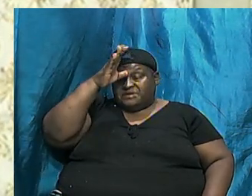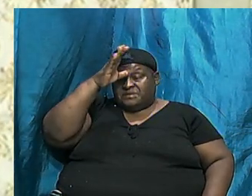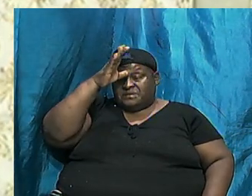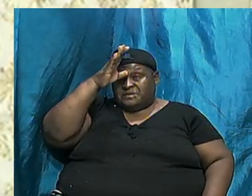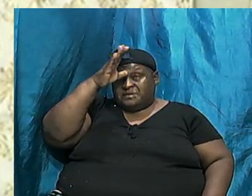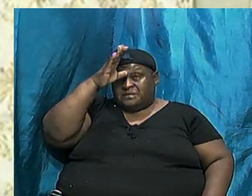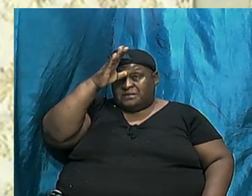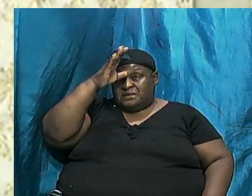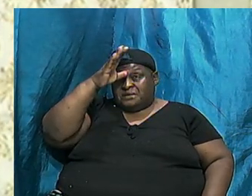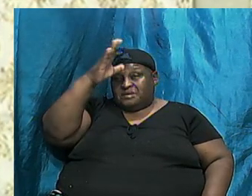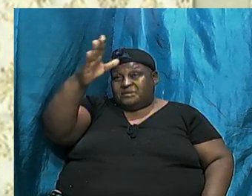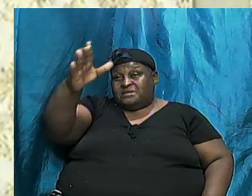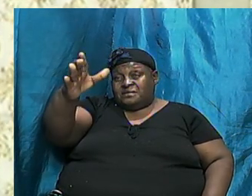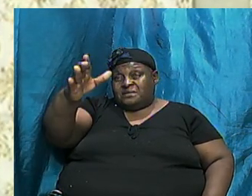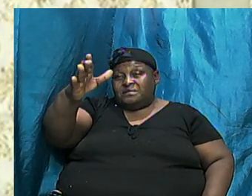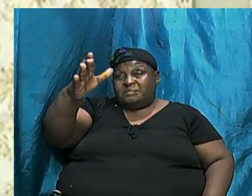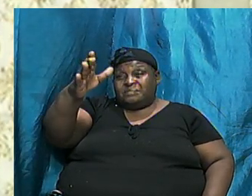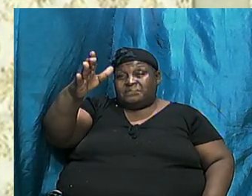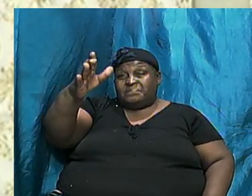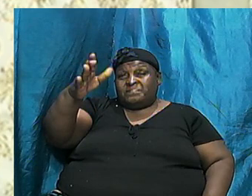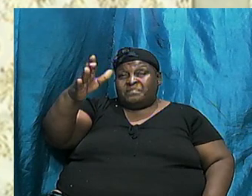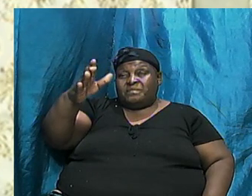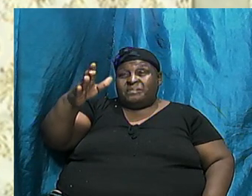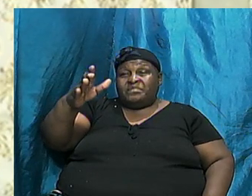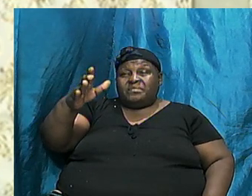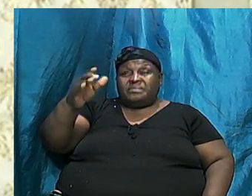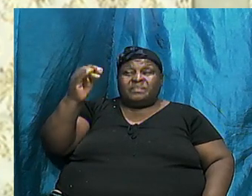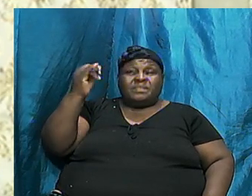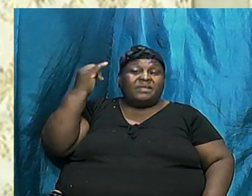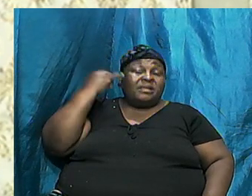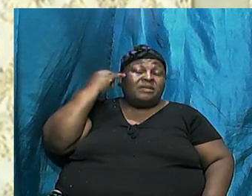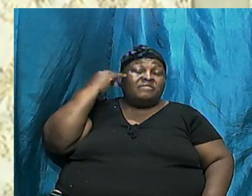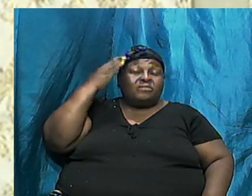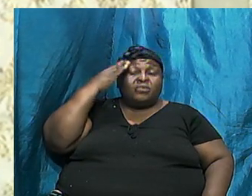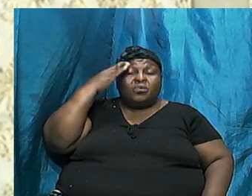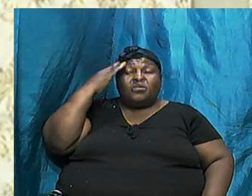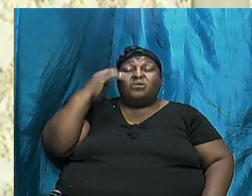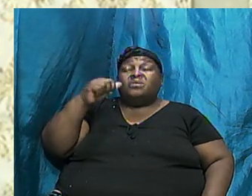His Grand Daddy If You Know Who Those Men Were